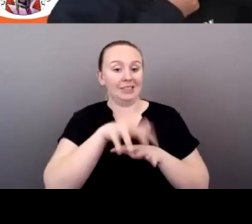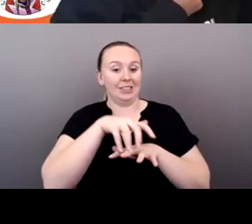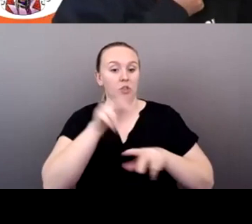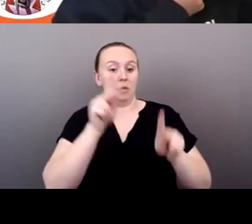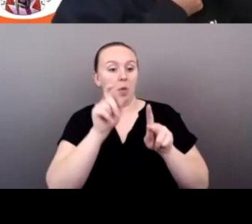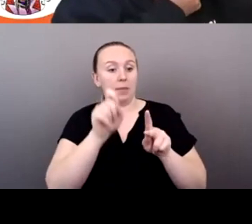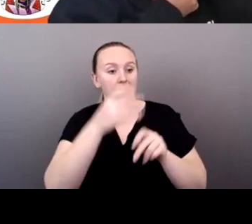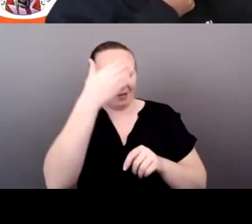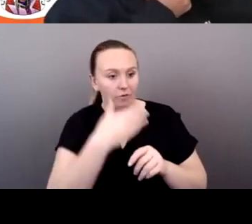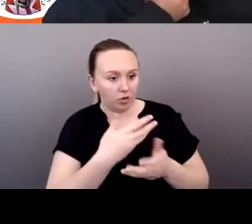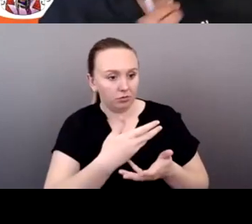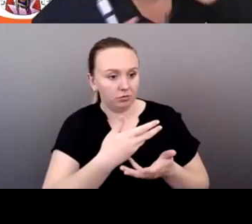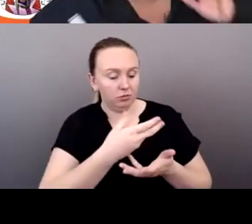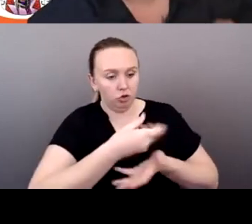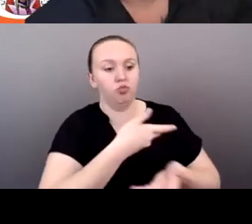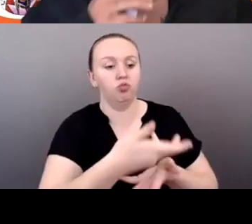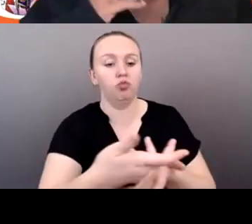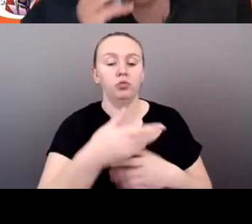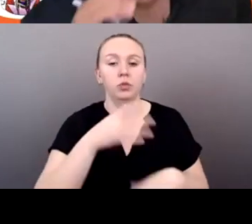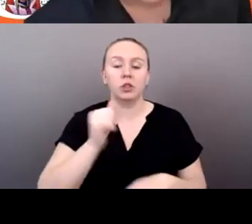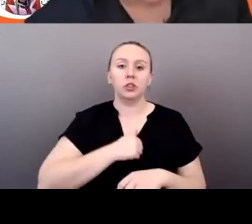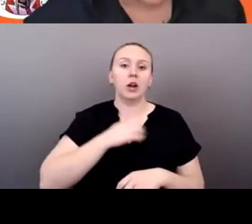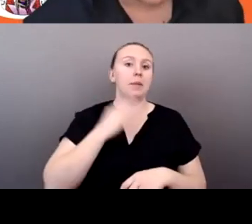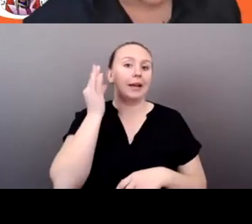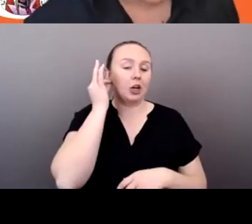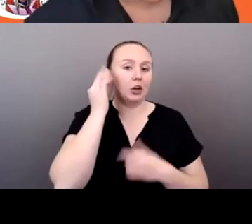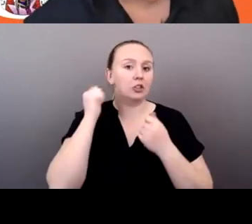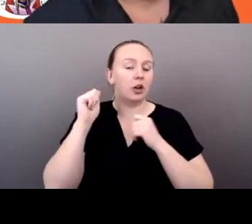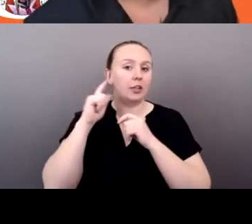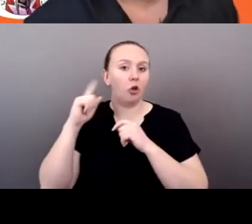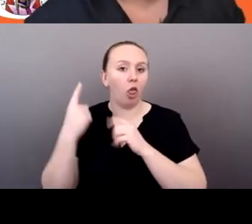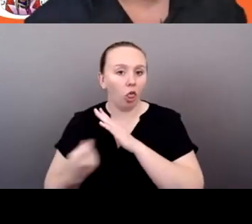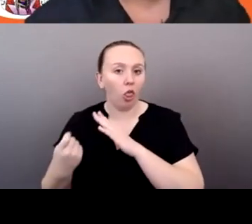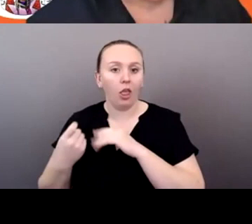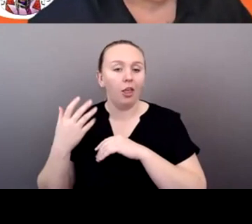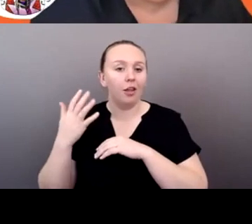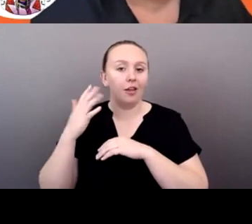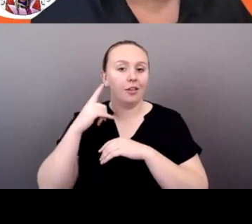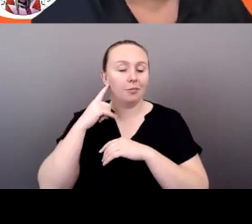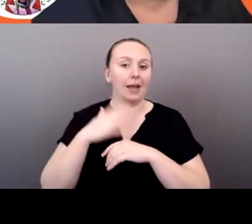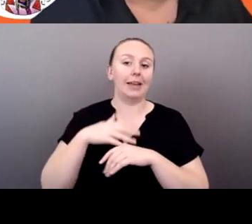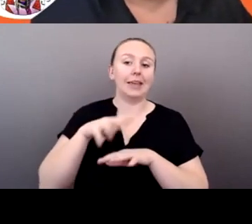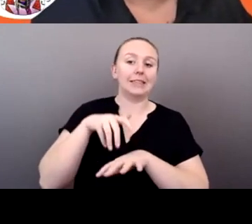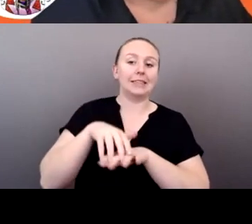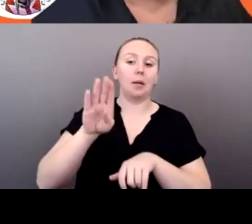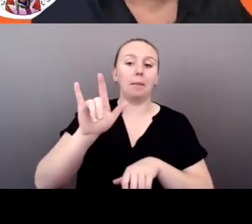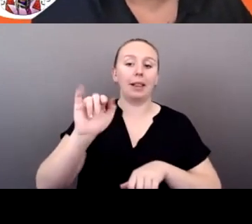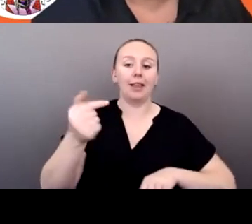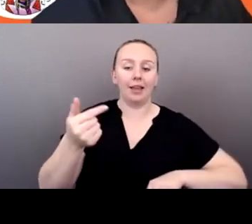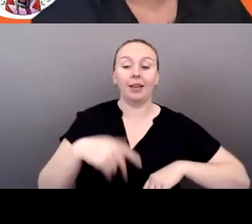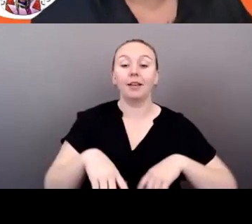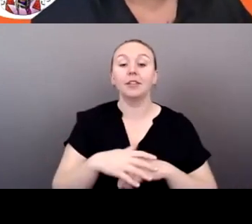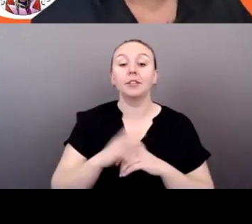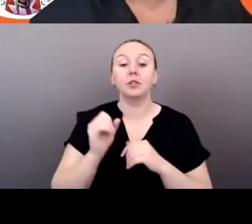bling. Um, all right. And thank you, Bernie, mentioning that Coeur d'Alene, um, will be hosting Jerry's training in May of